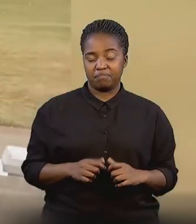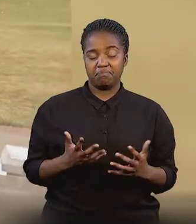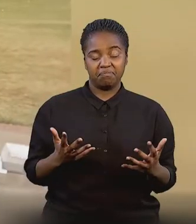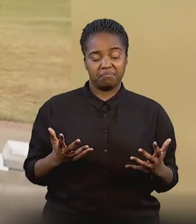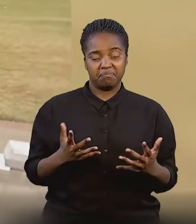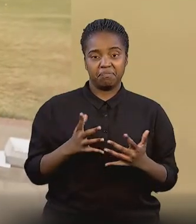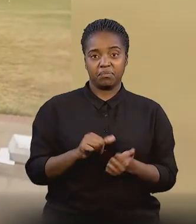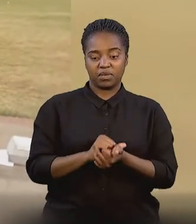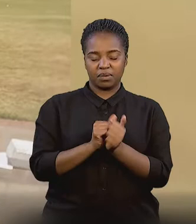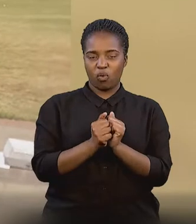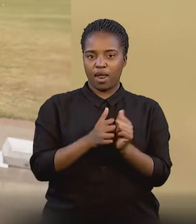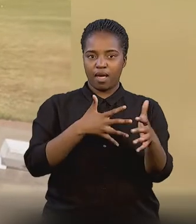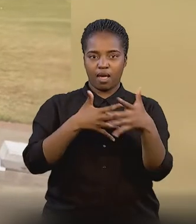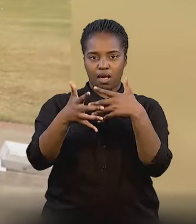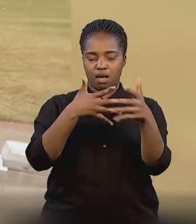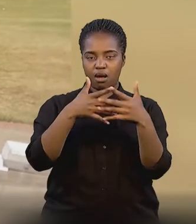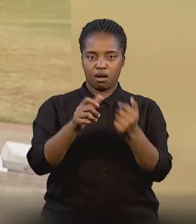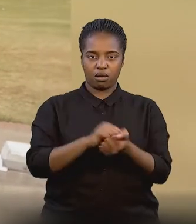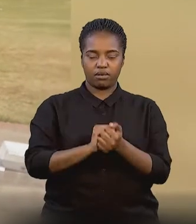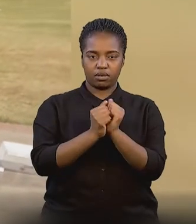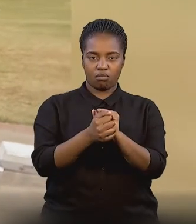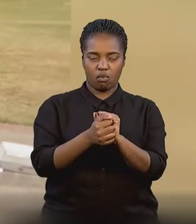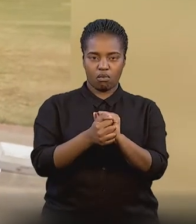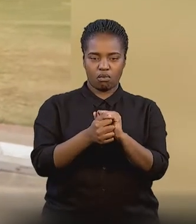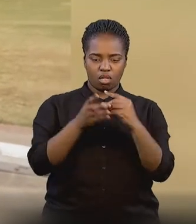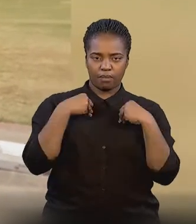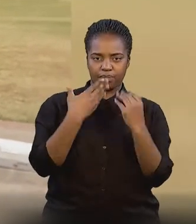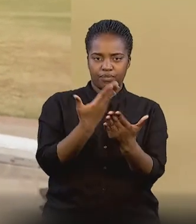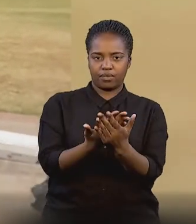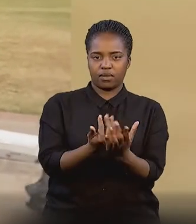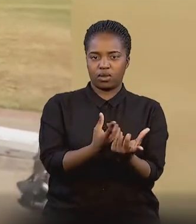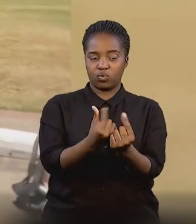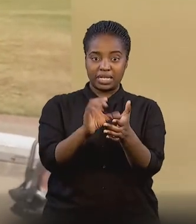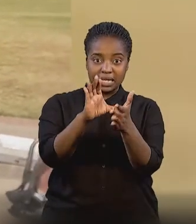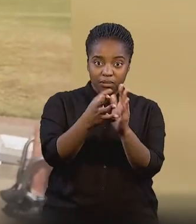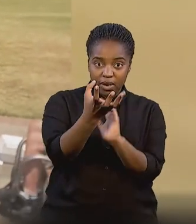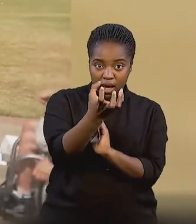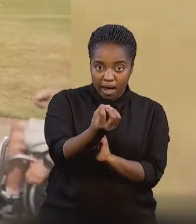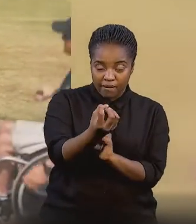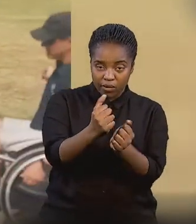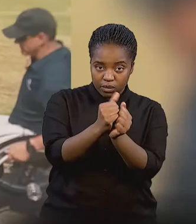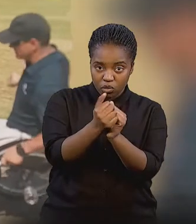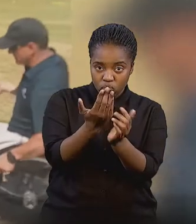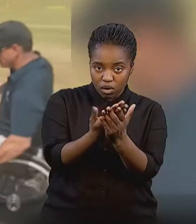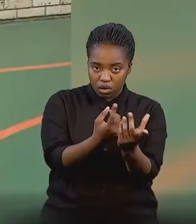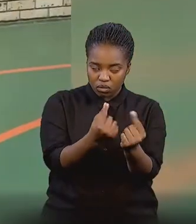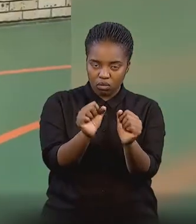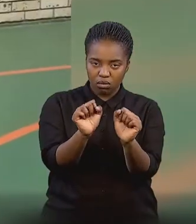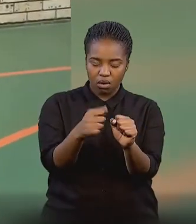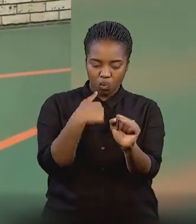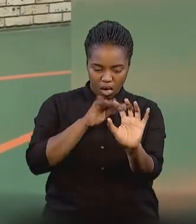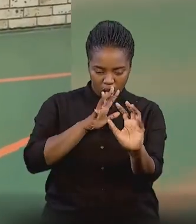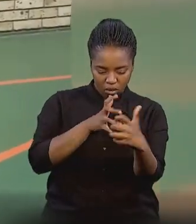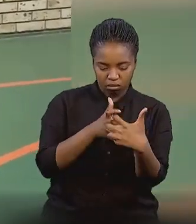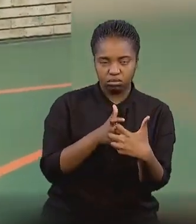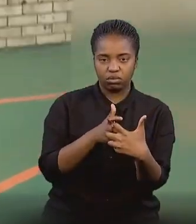So adaptive sports is any type of sport that you can do if you have a disability. Adaptive sports